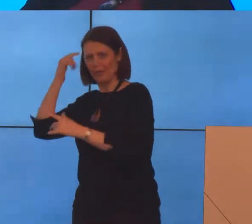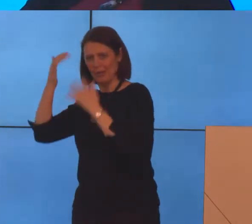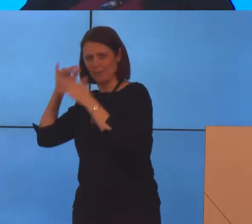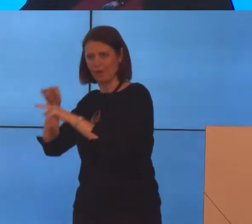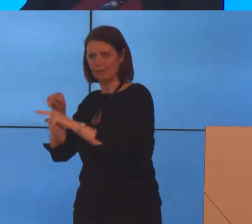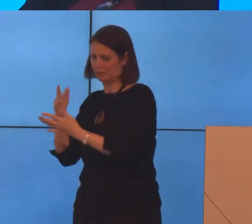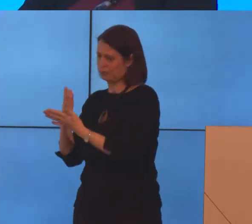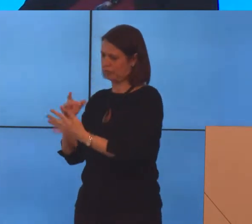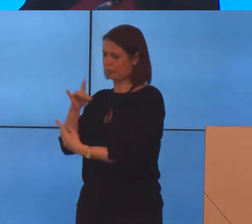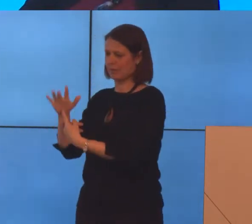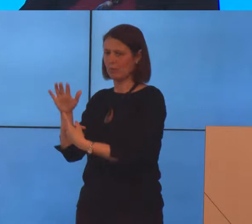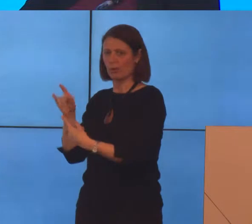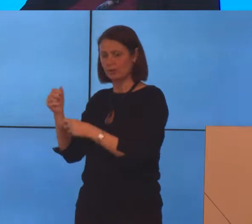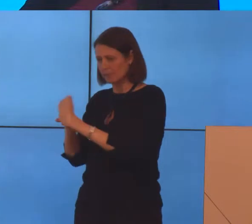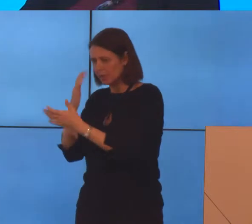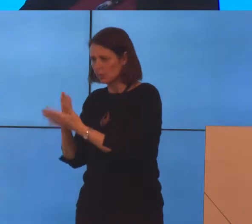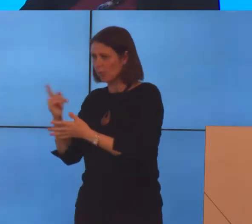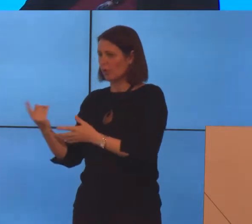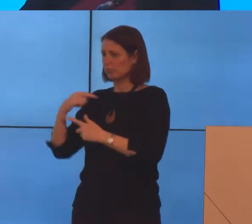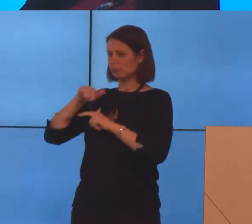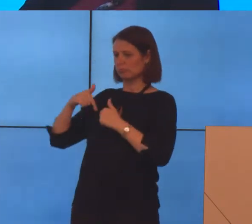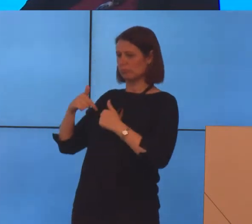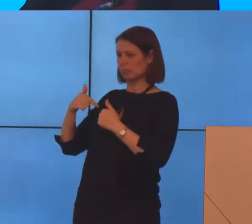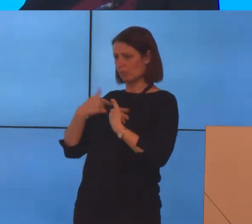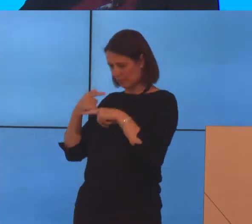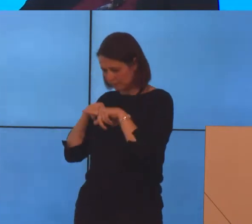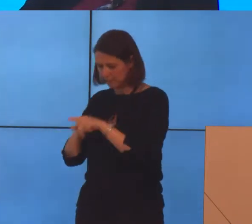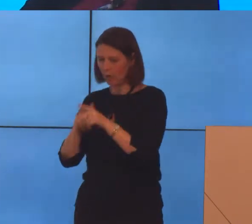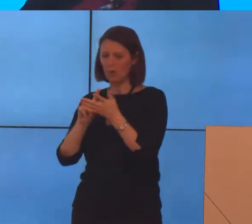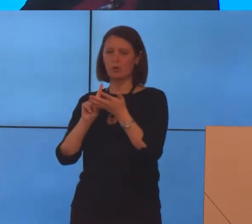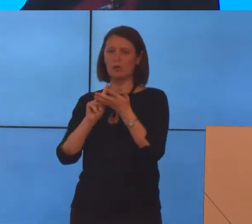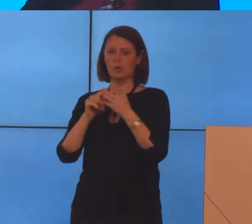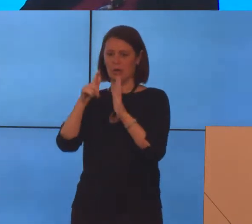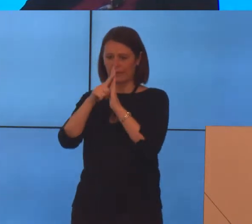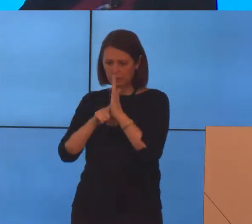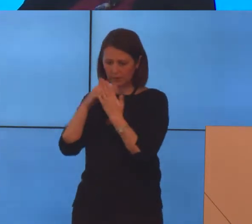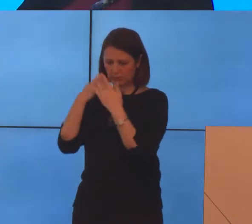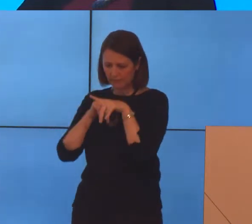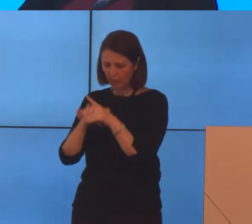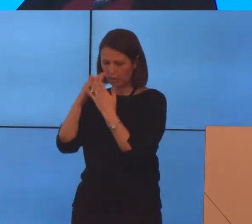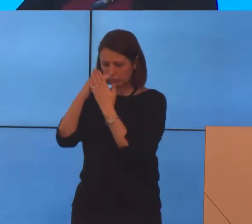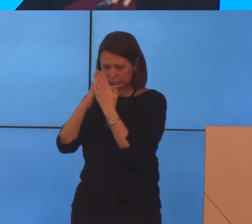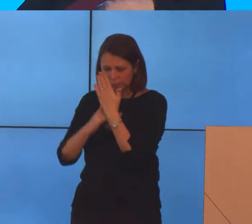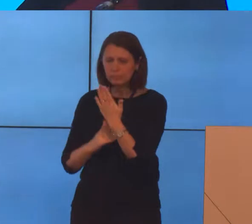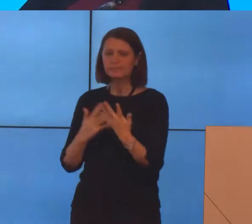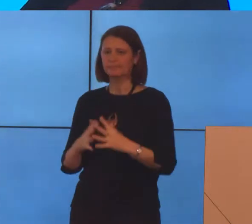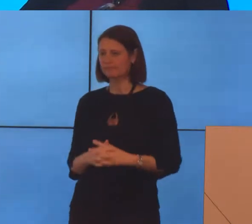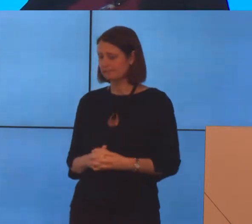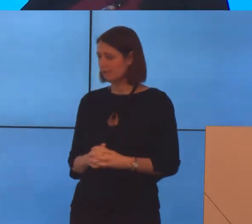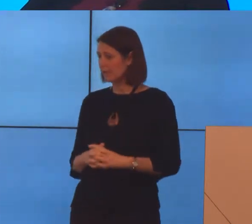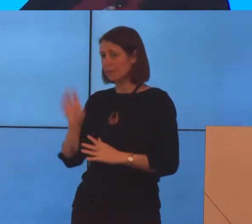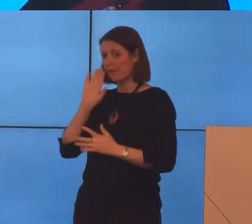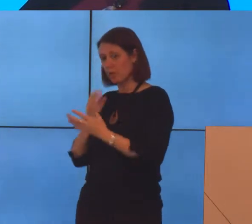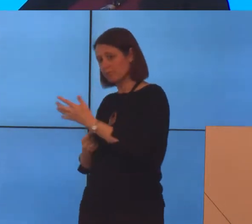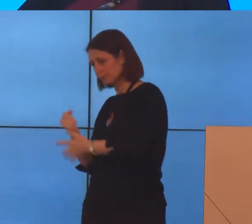instrumental in making sure we were kept true to legislation throughout our project. Before I hand over,